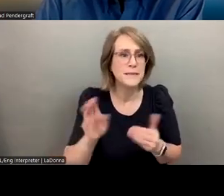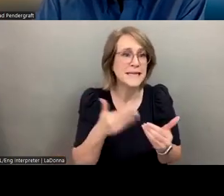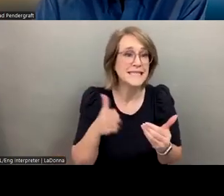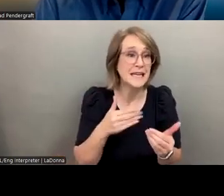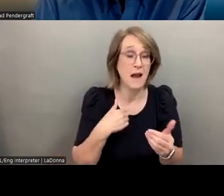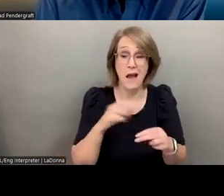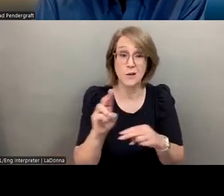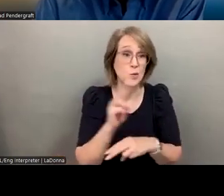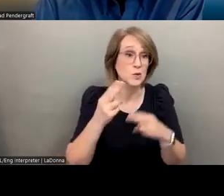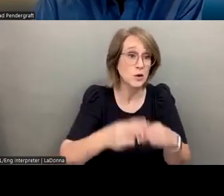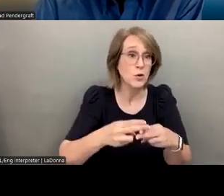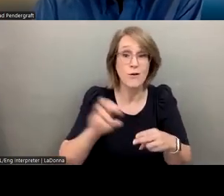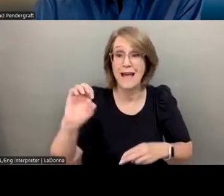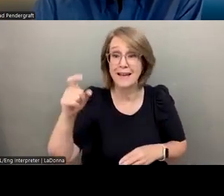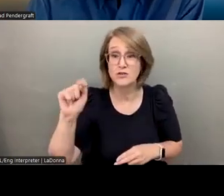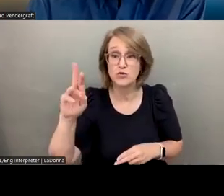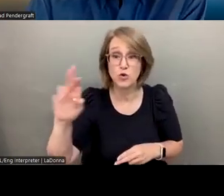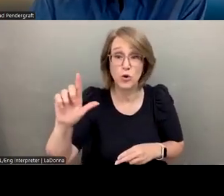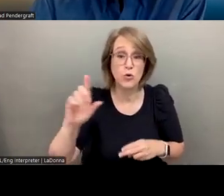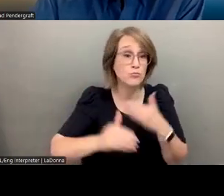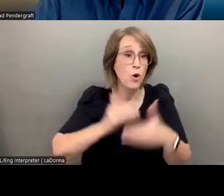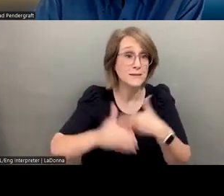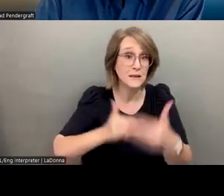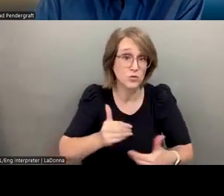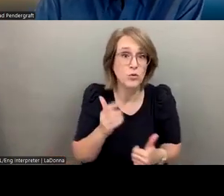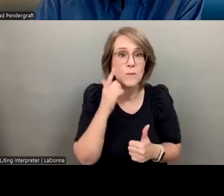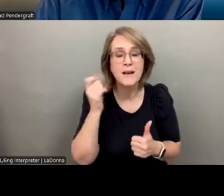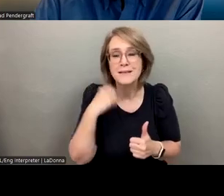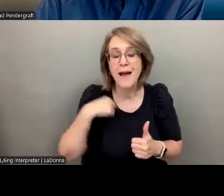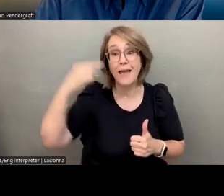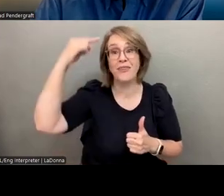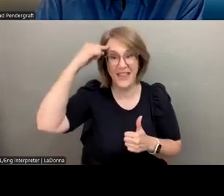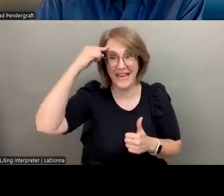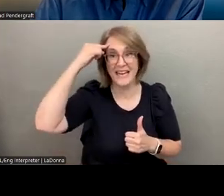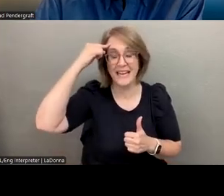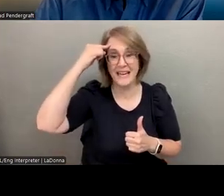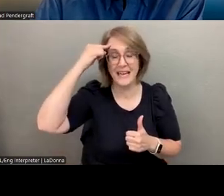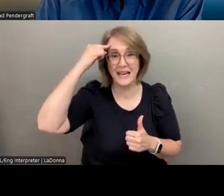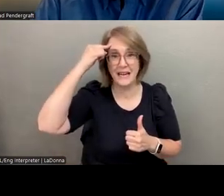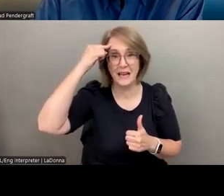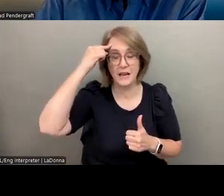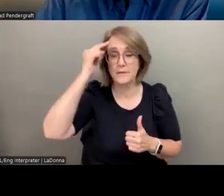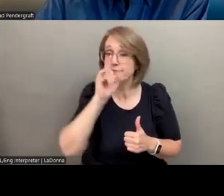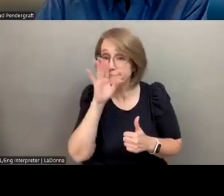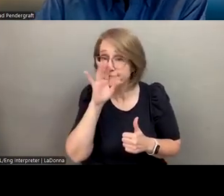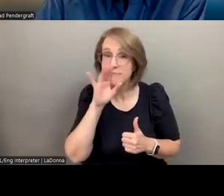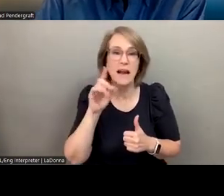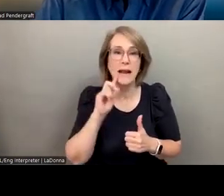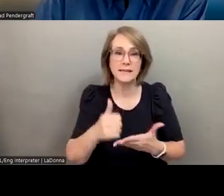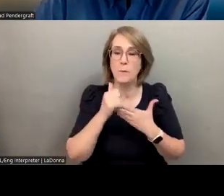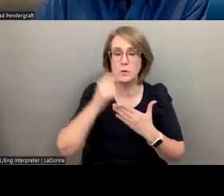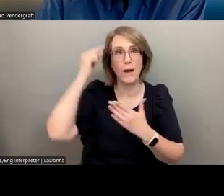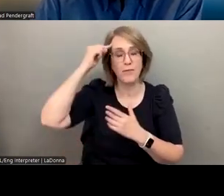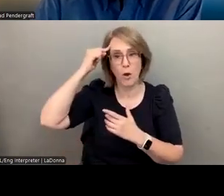the most is what I call an external processor, because I think out loud, and it's been incredibly useful to be able to have a